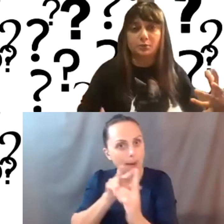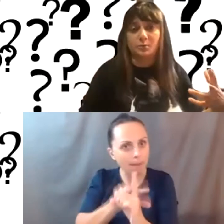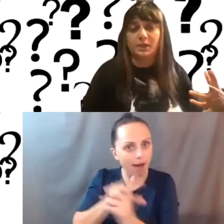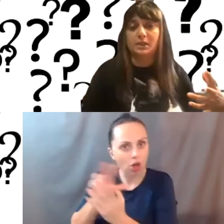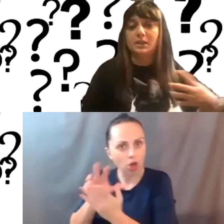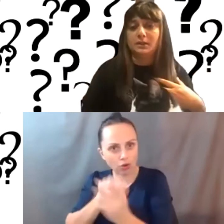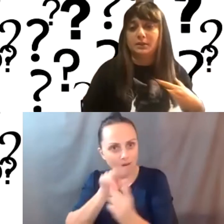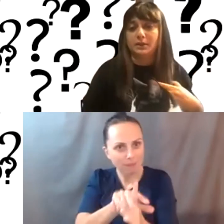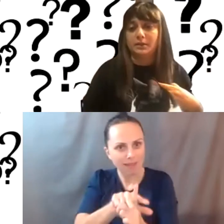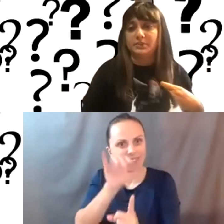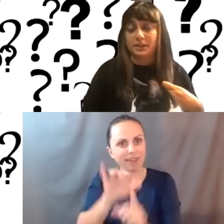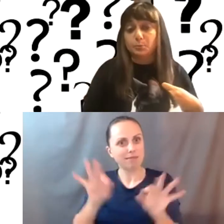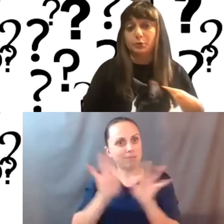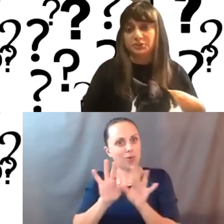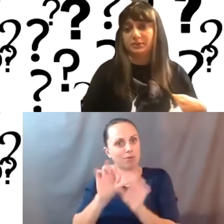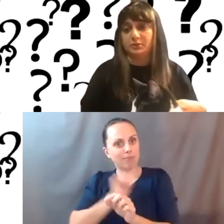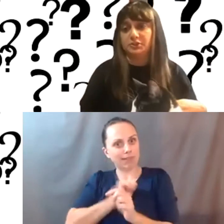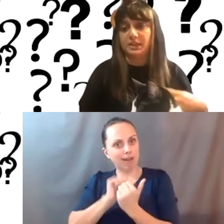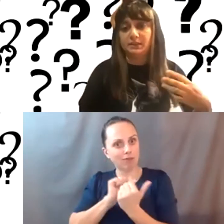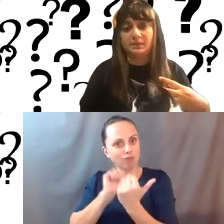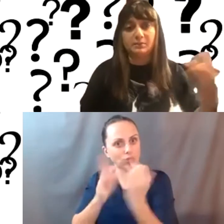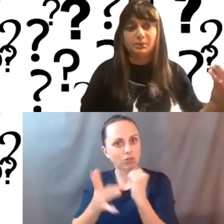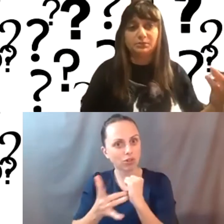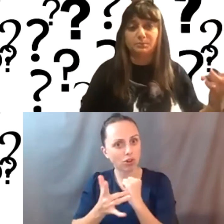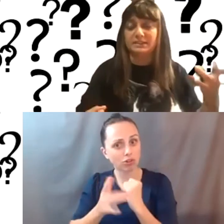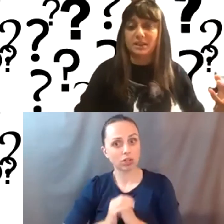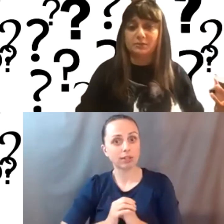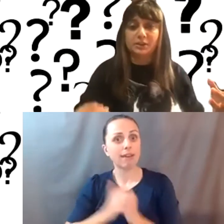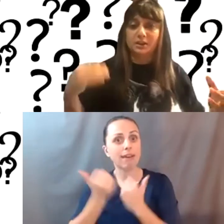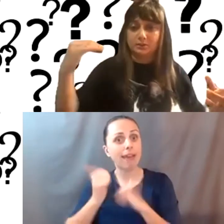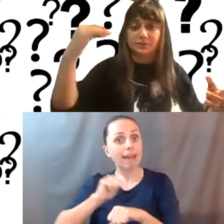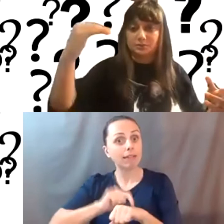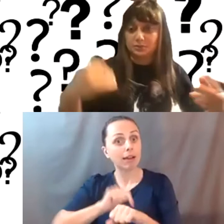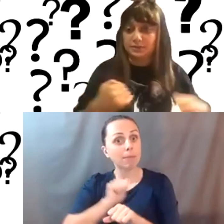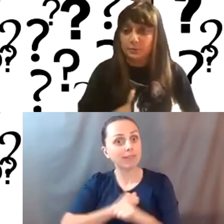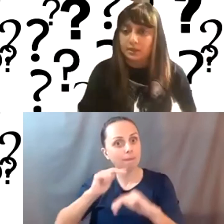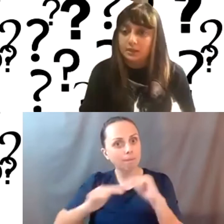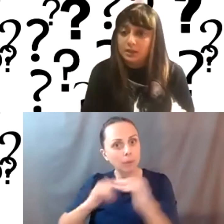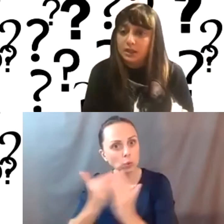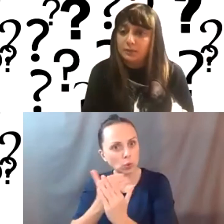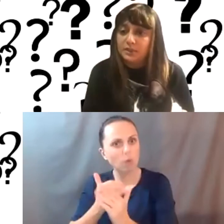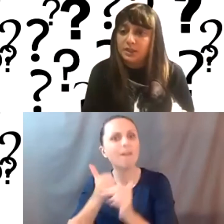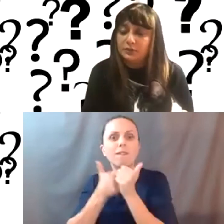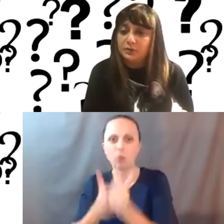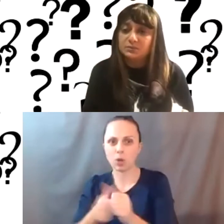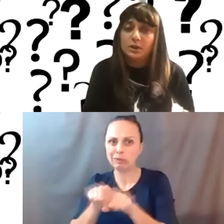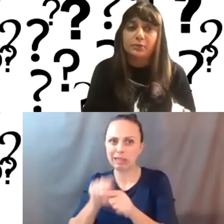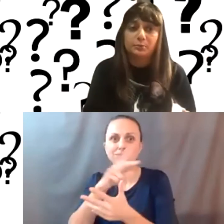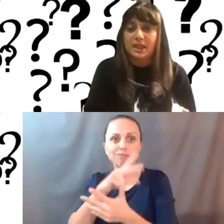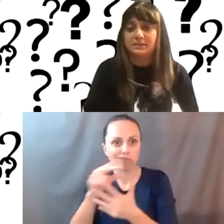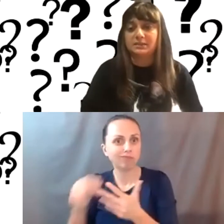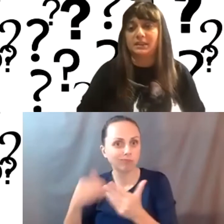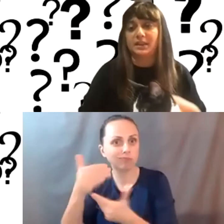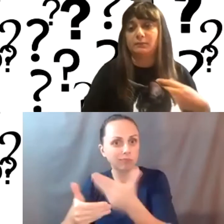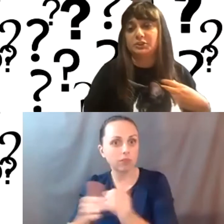very important way, uh, um, that I approach technology. Anything that I build myself, I also do in this way. Um, there is one